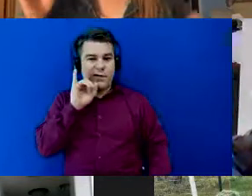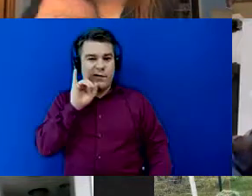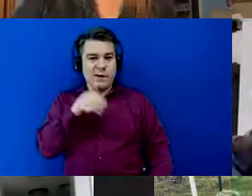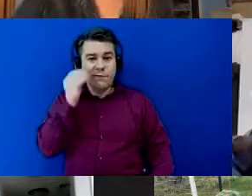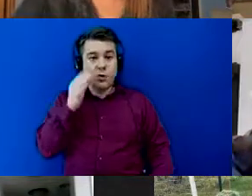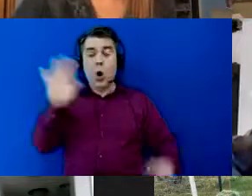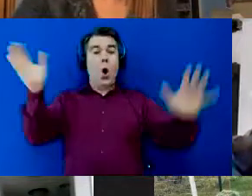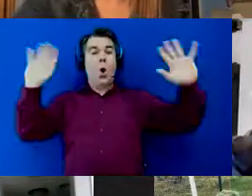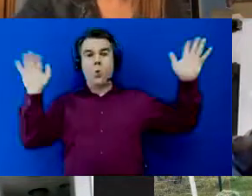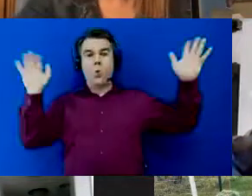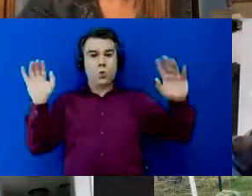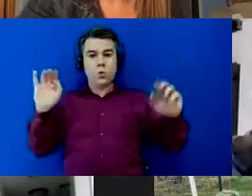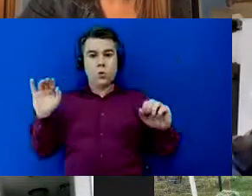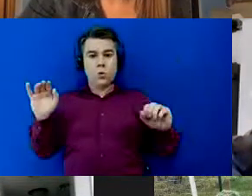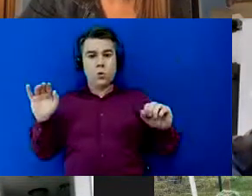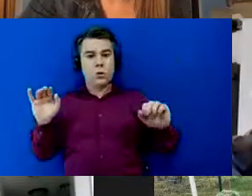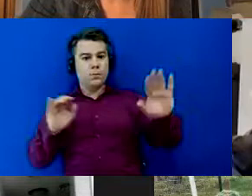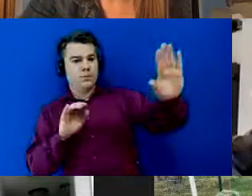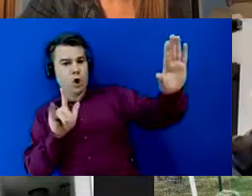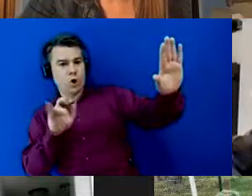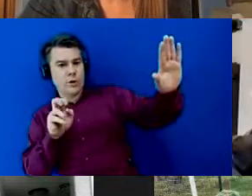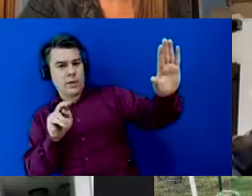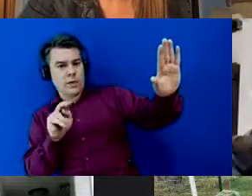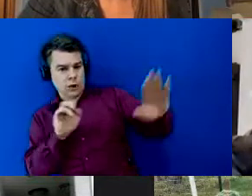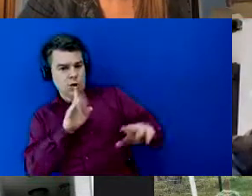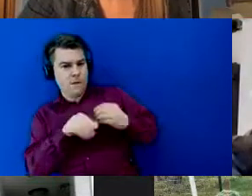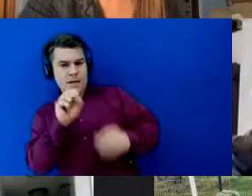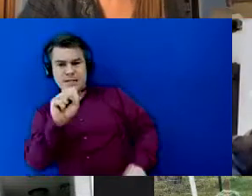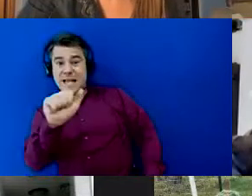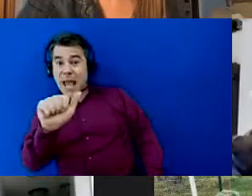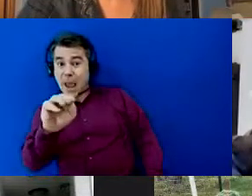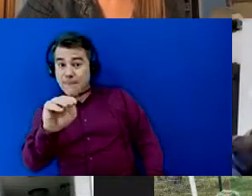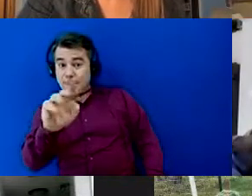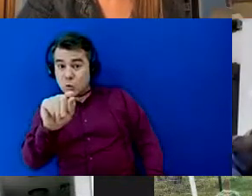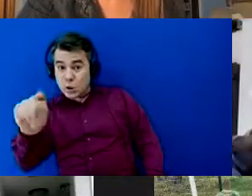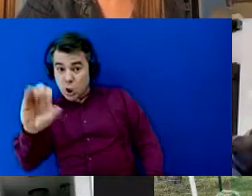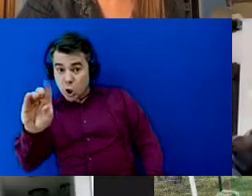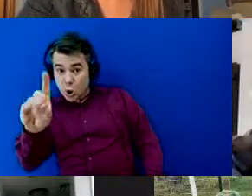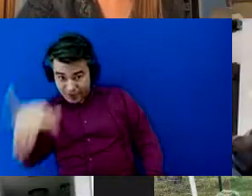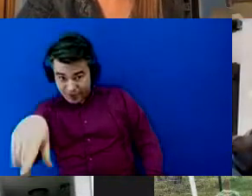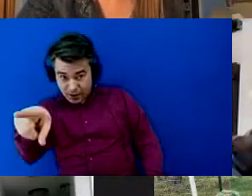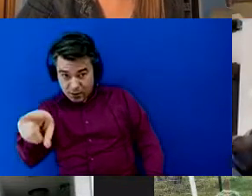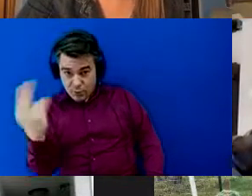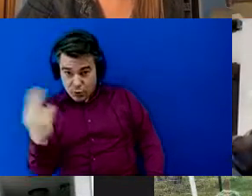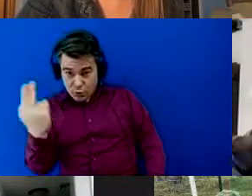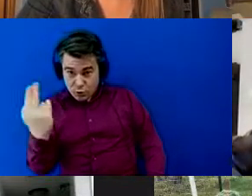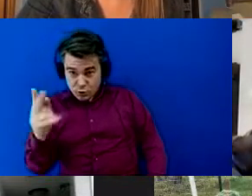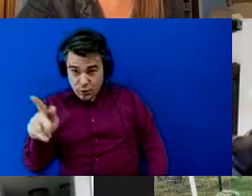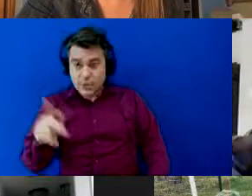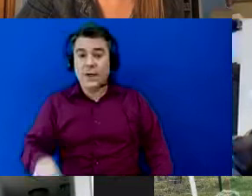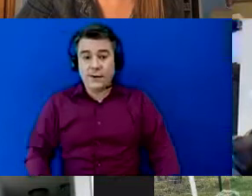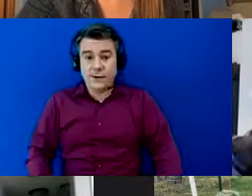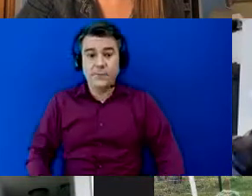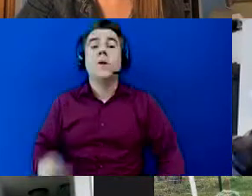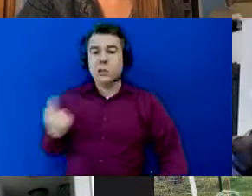um are you talking about the sam 2020 code that people are using yeah somebody just used somebody